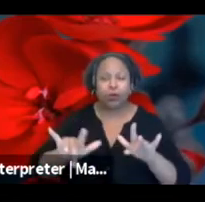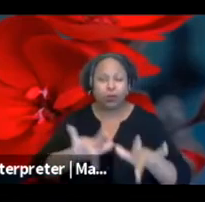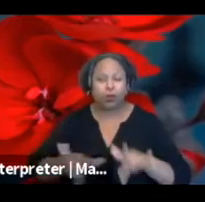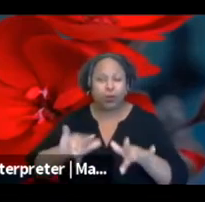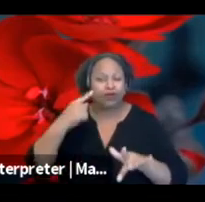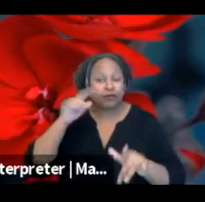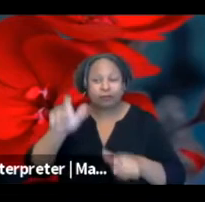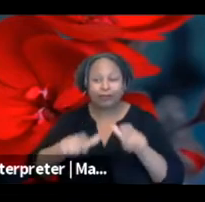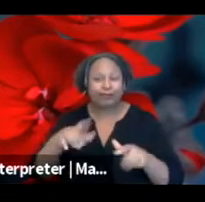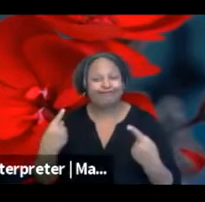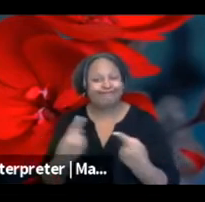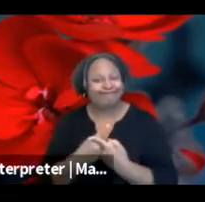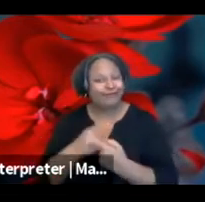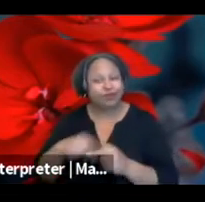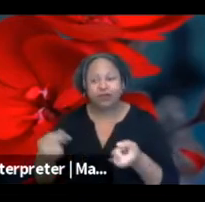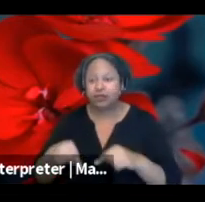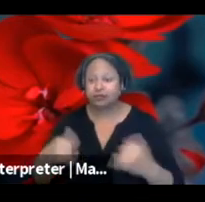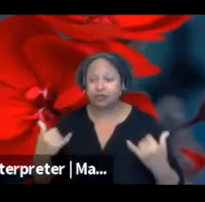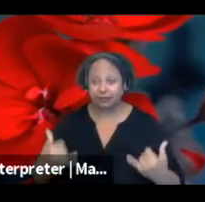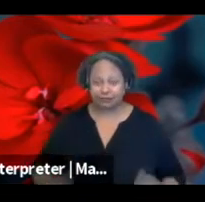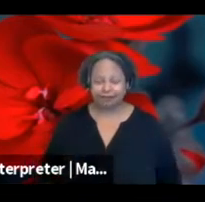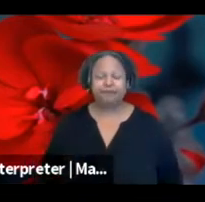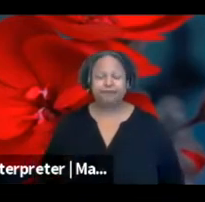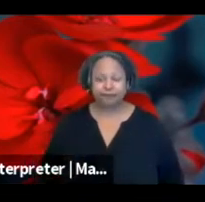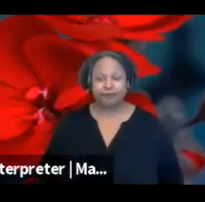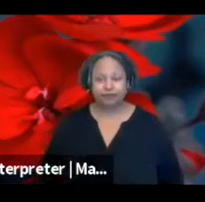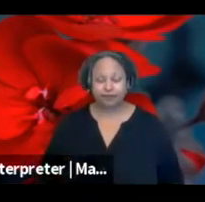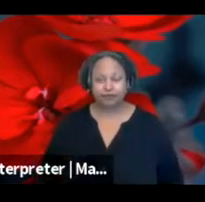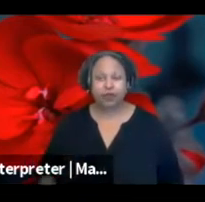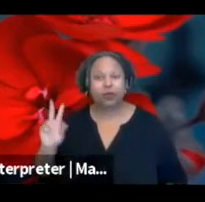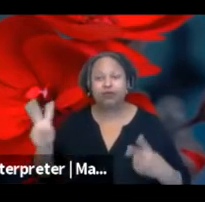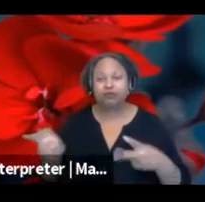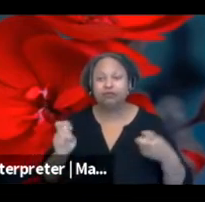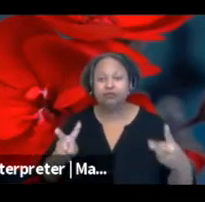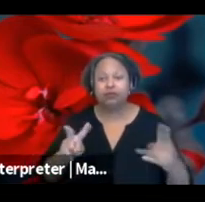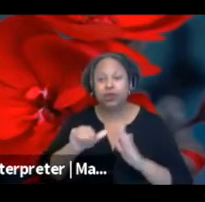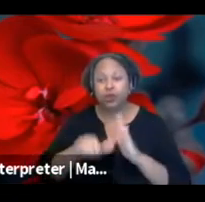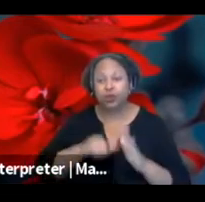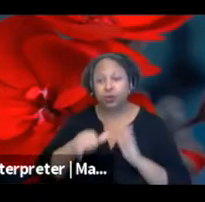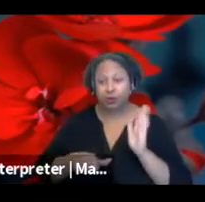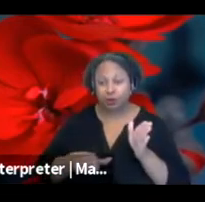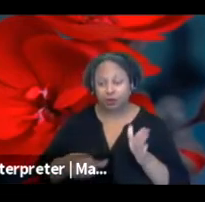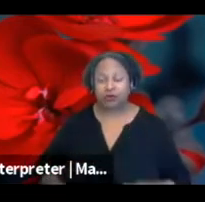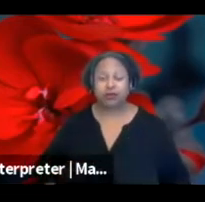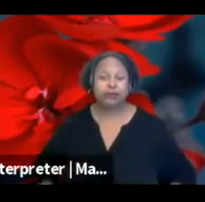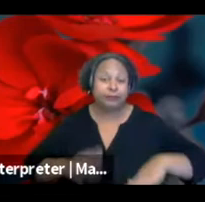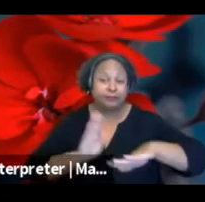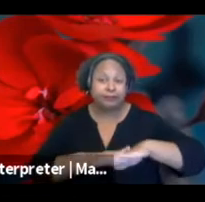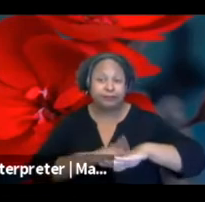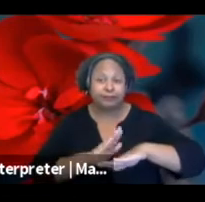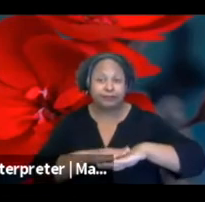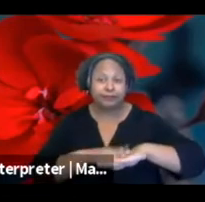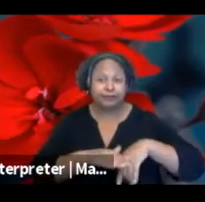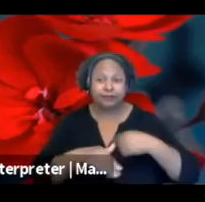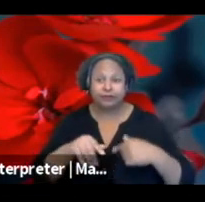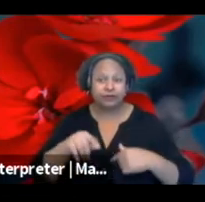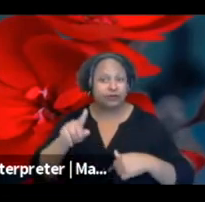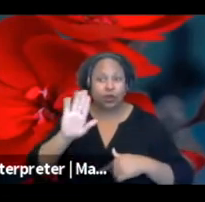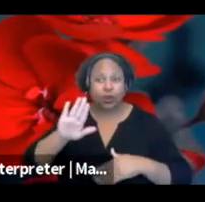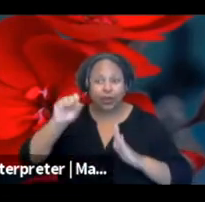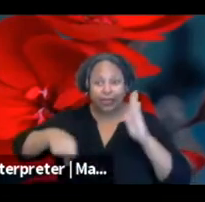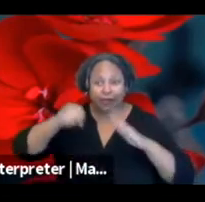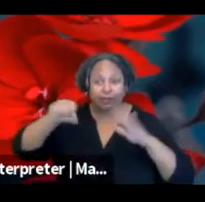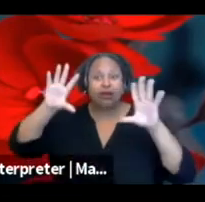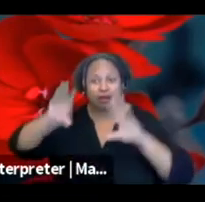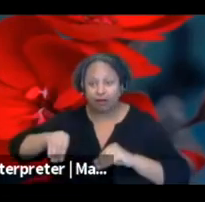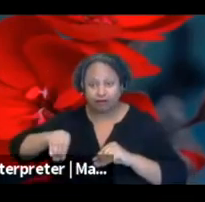were not able to join us today. So just to be mindful, you won't be visible on camera, but you will have